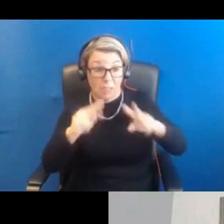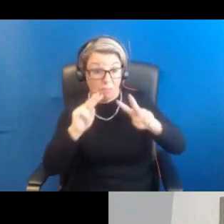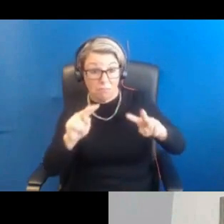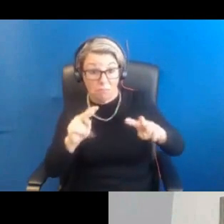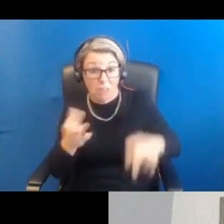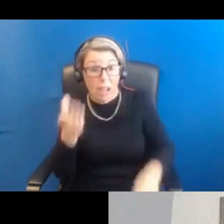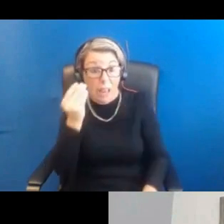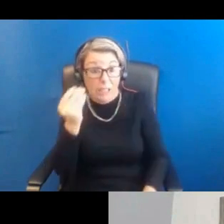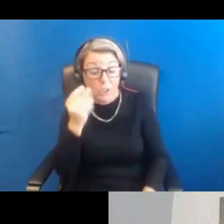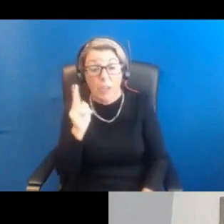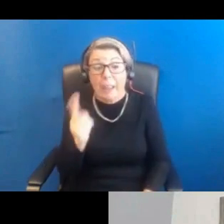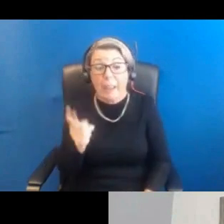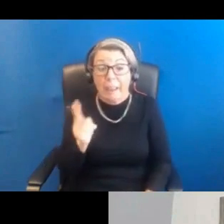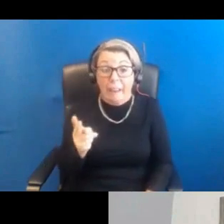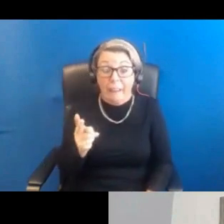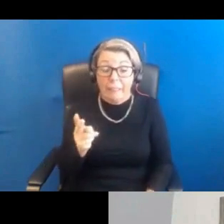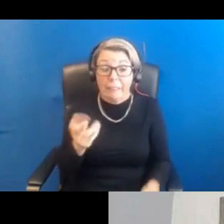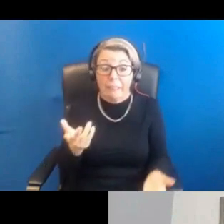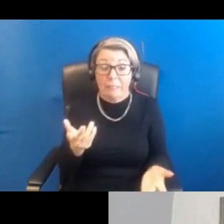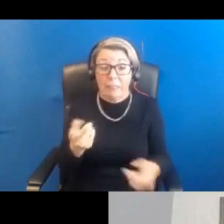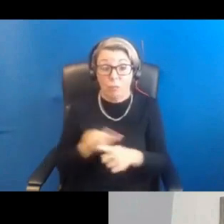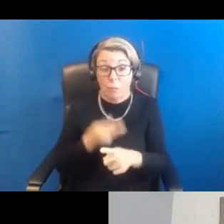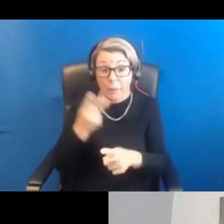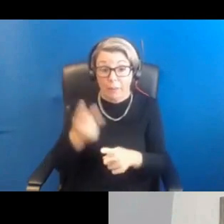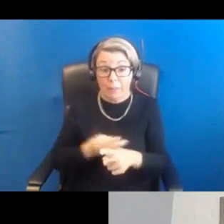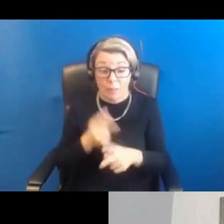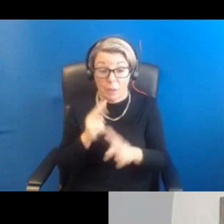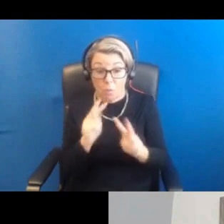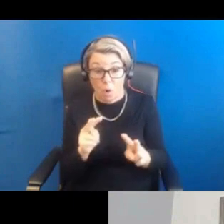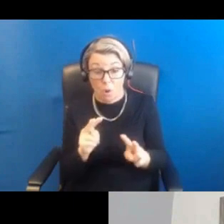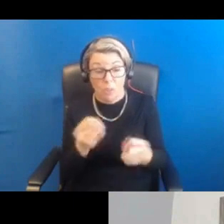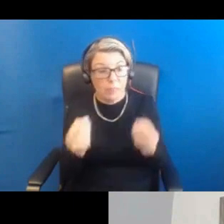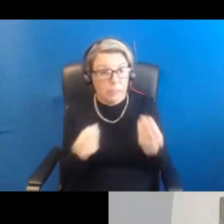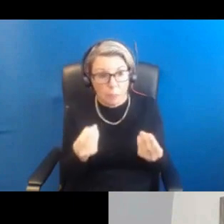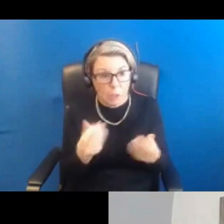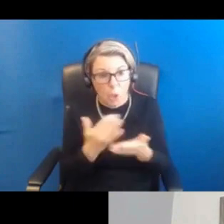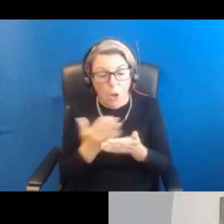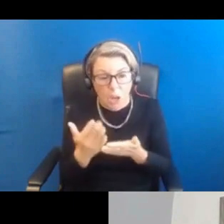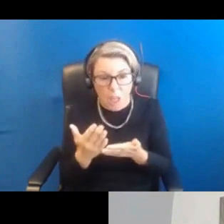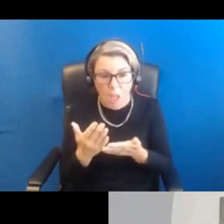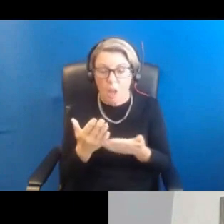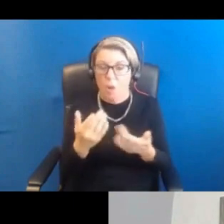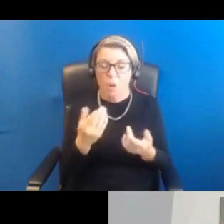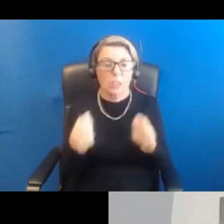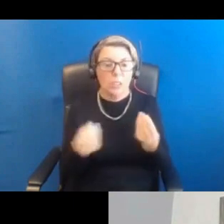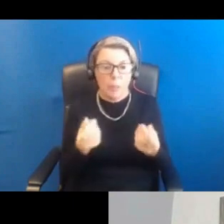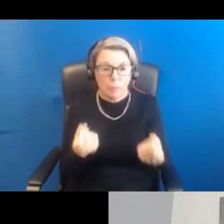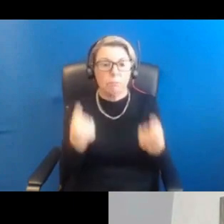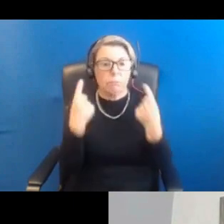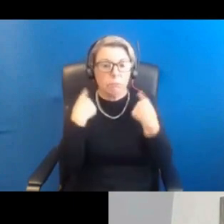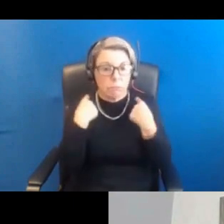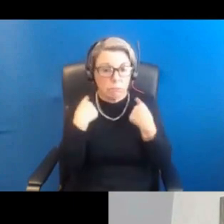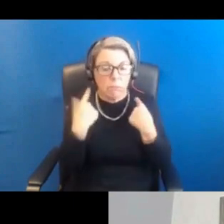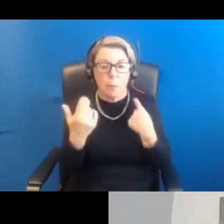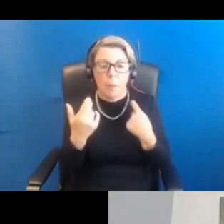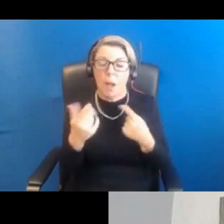can listen to it again if there are bits which aren't all that clear or which they haven't completely understood. And again, I echo what